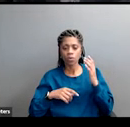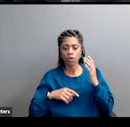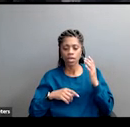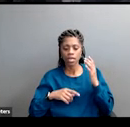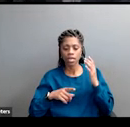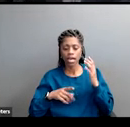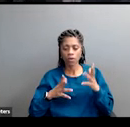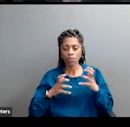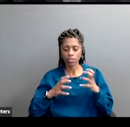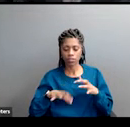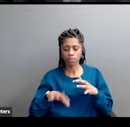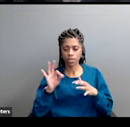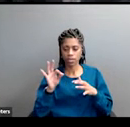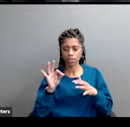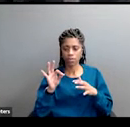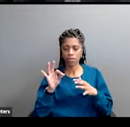echo chamber.